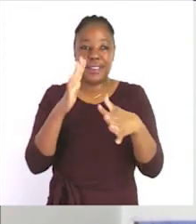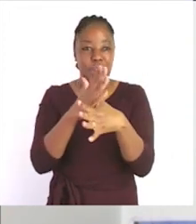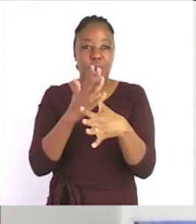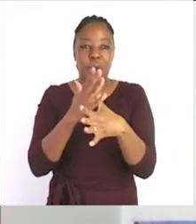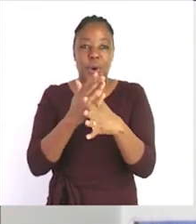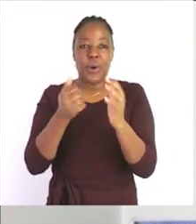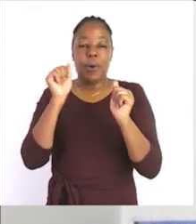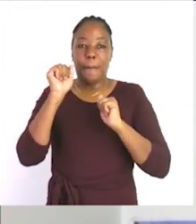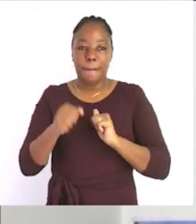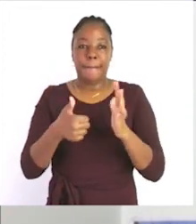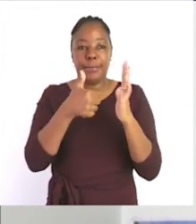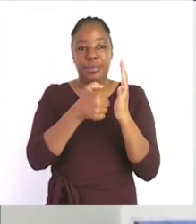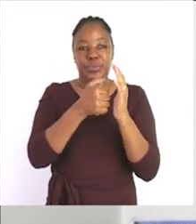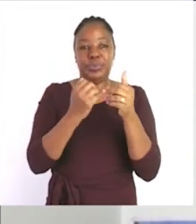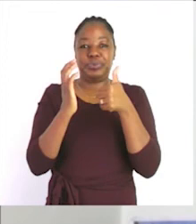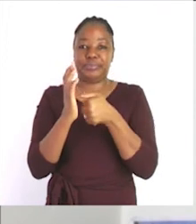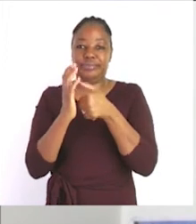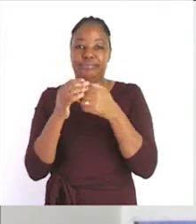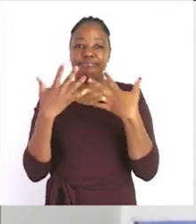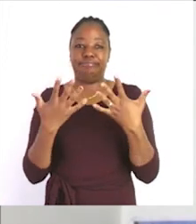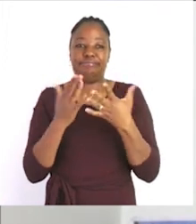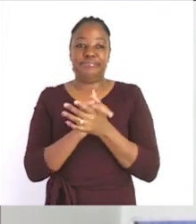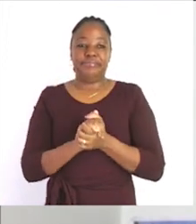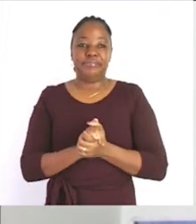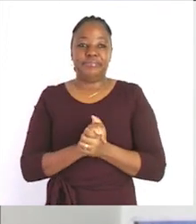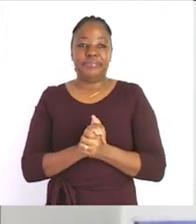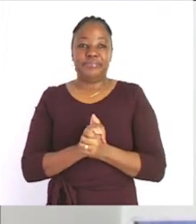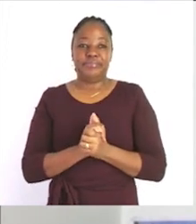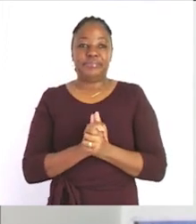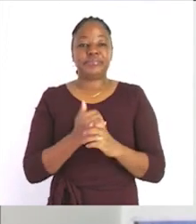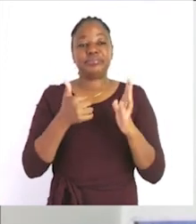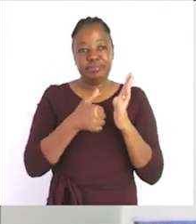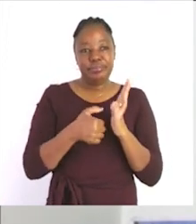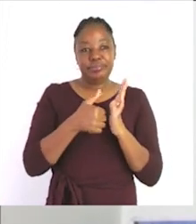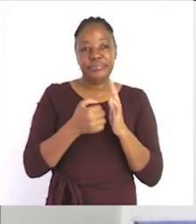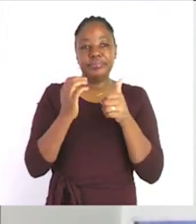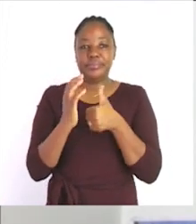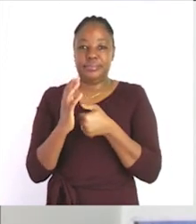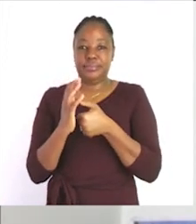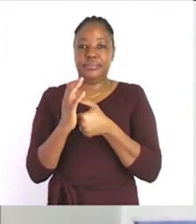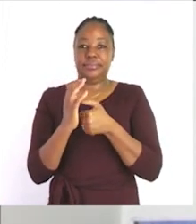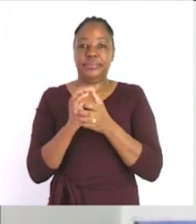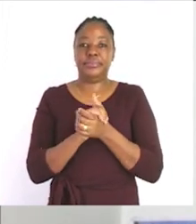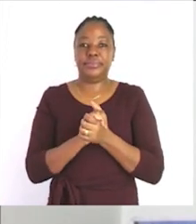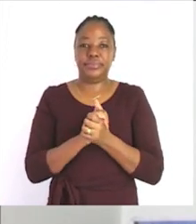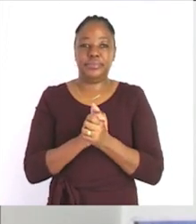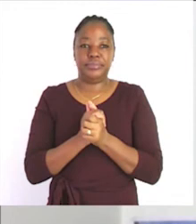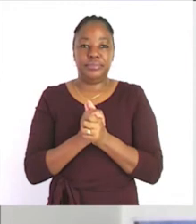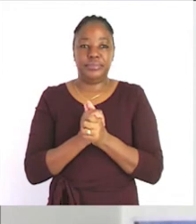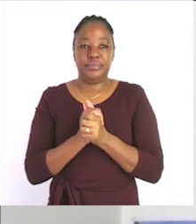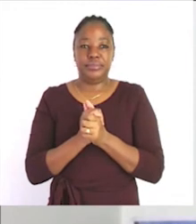sanitize our hands so let us take our sanitizer very good